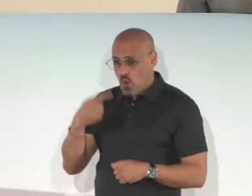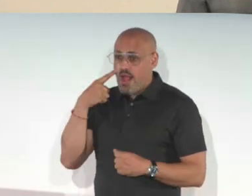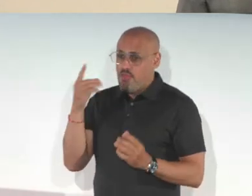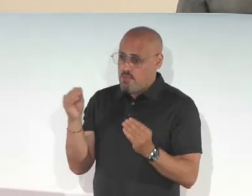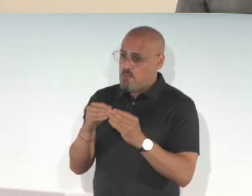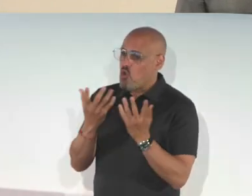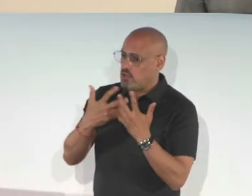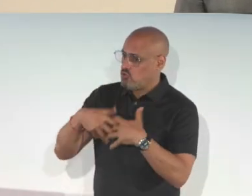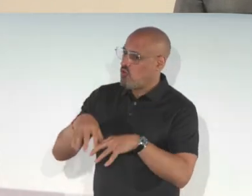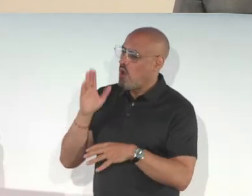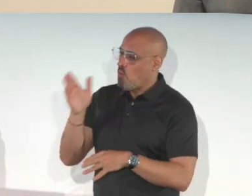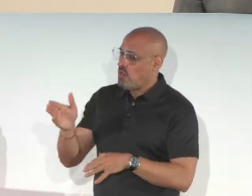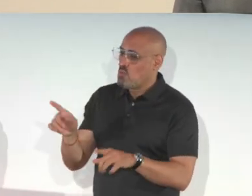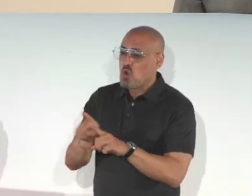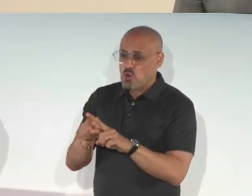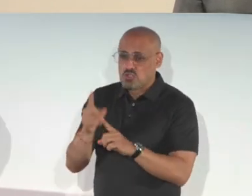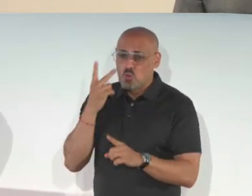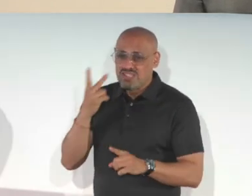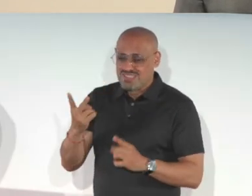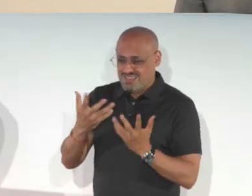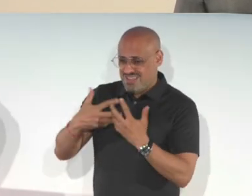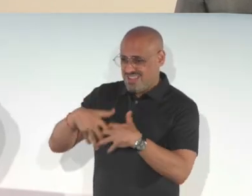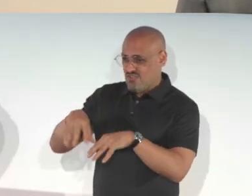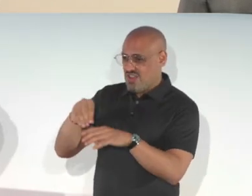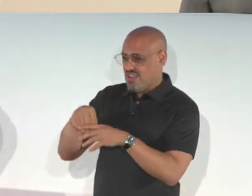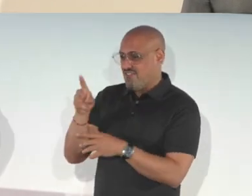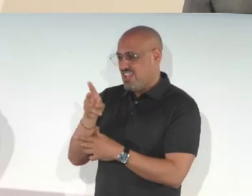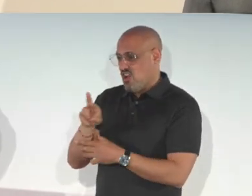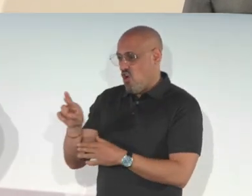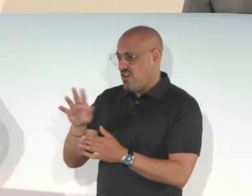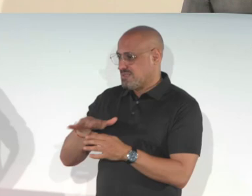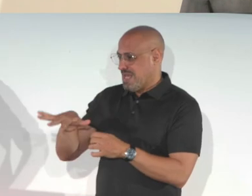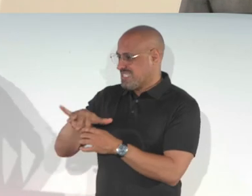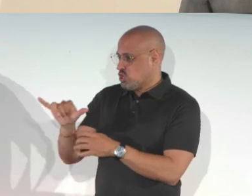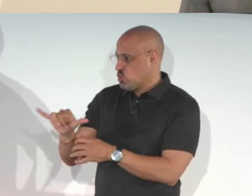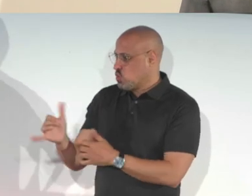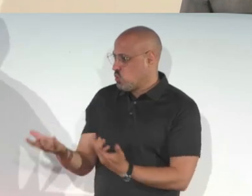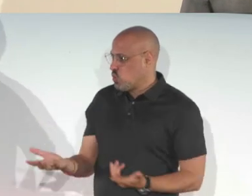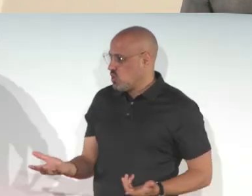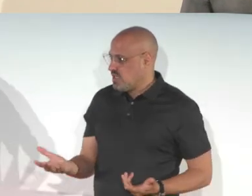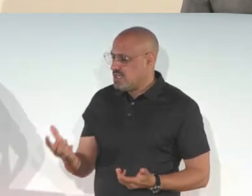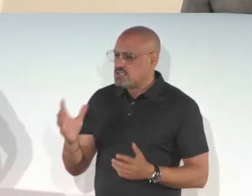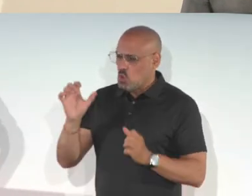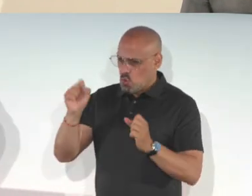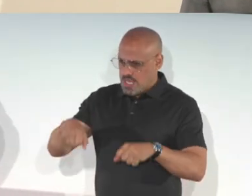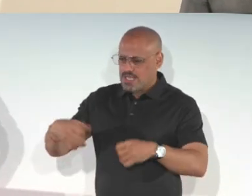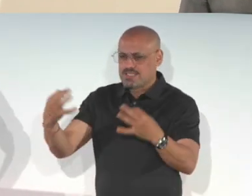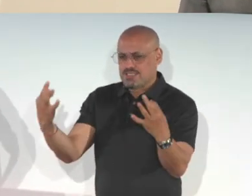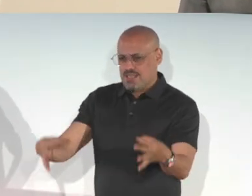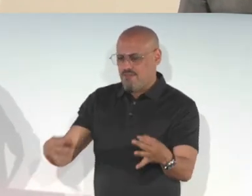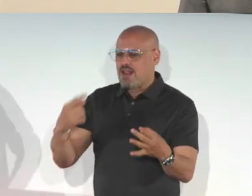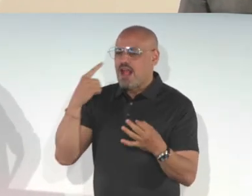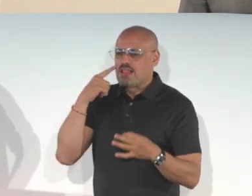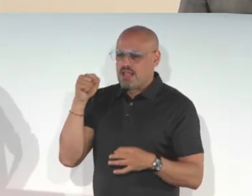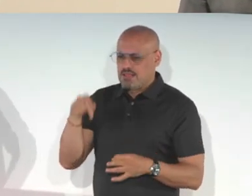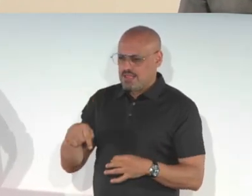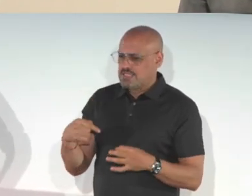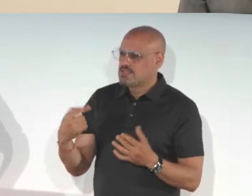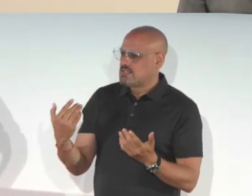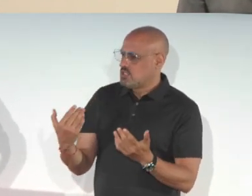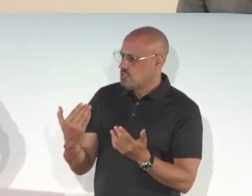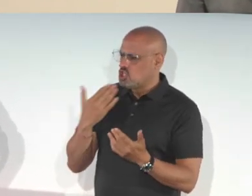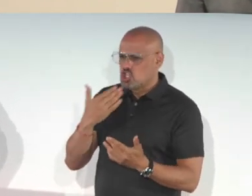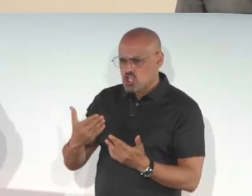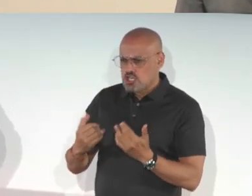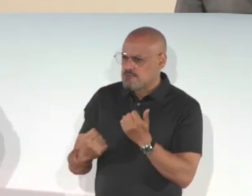I just have to feedback to let me know that I perform a gesture. So yes, I think that this will be more integrated. We are also seeing that integration